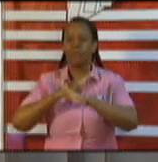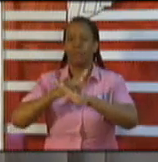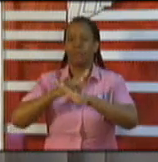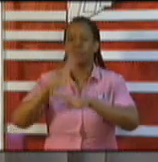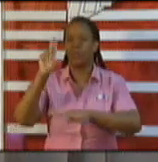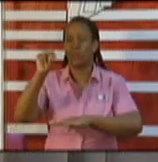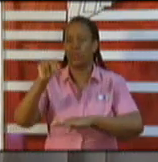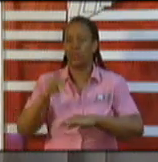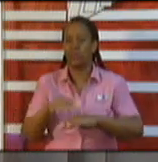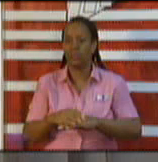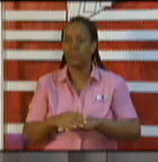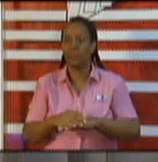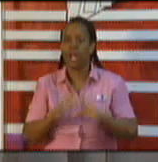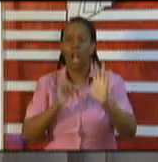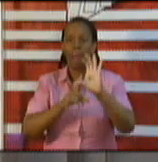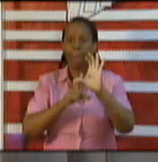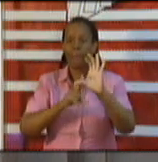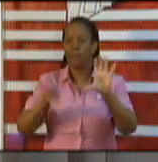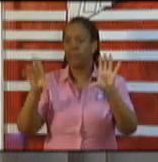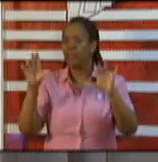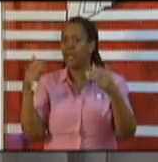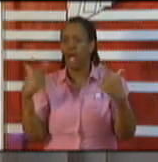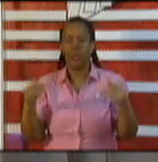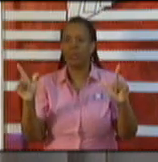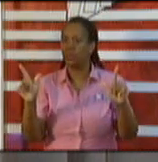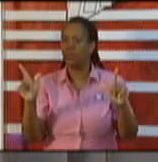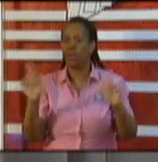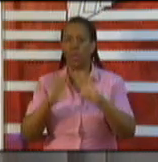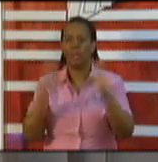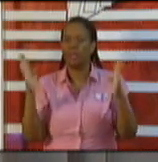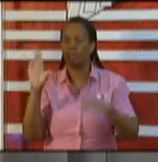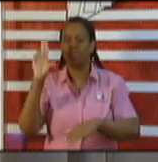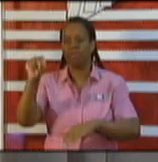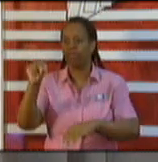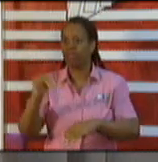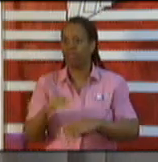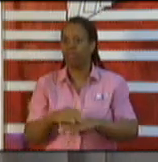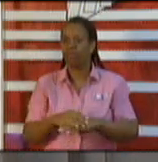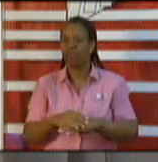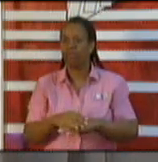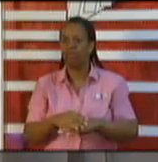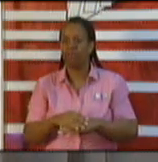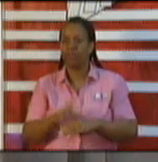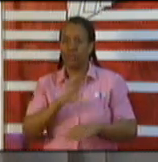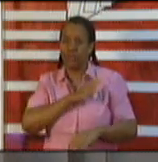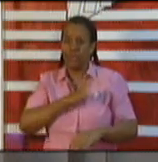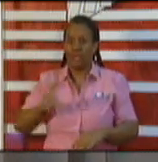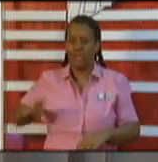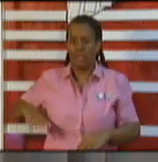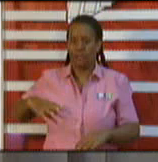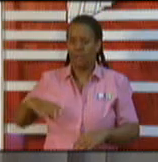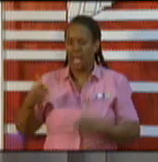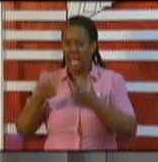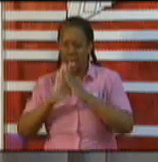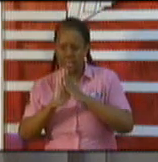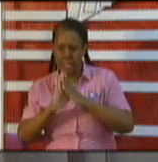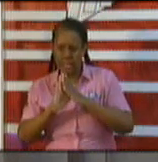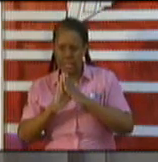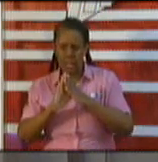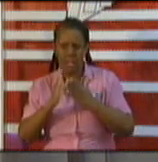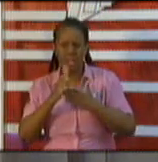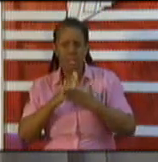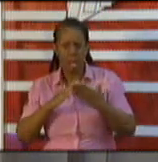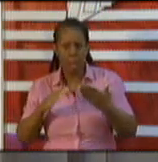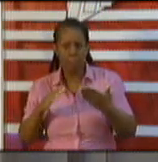are not permitted to be open for business. The Commissioner of Police asked me this morning, he said a certain establishment in the West